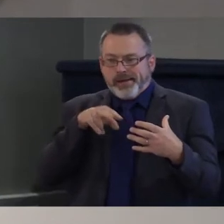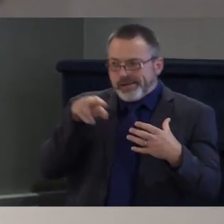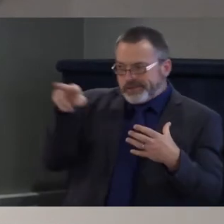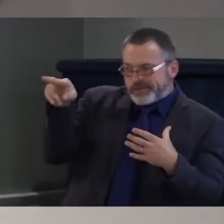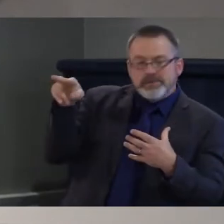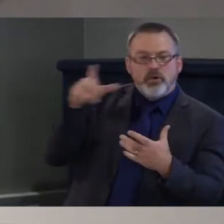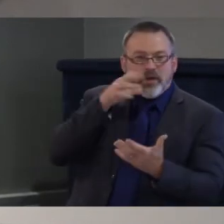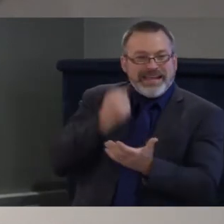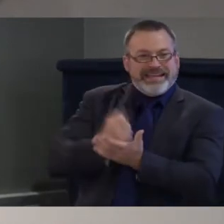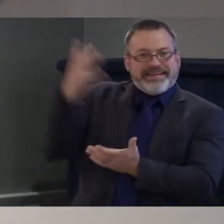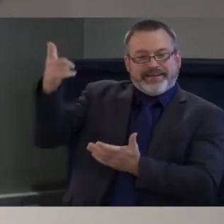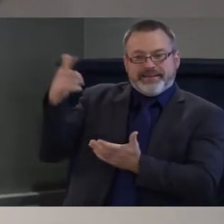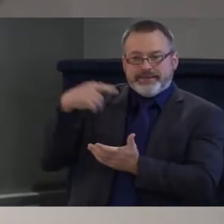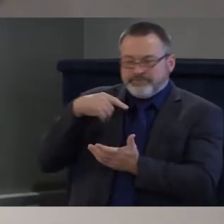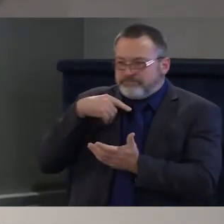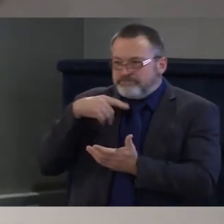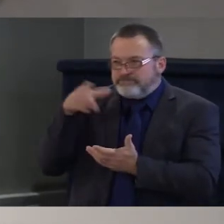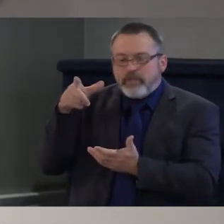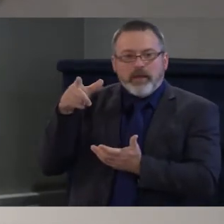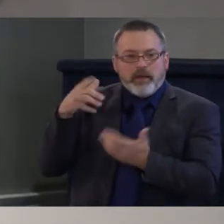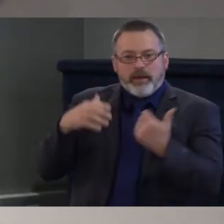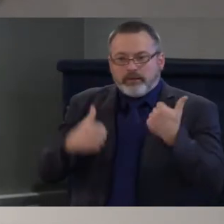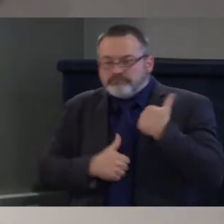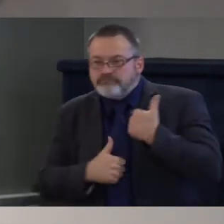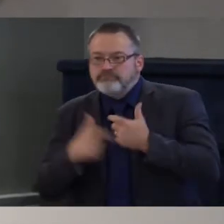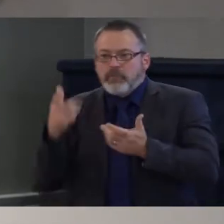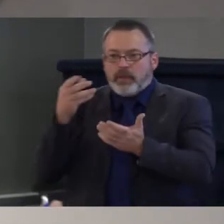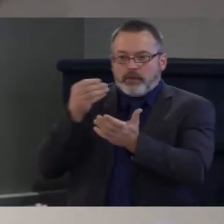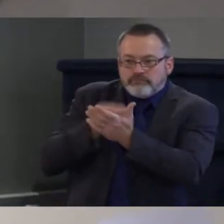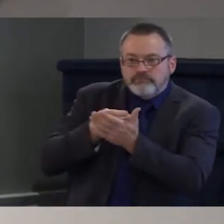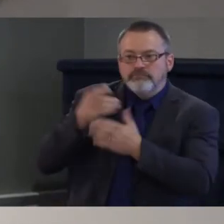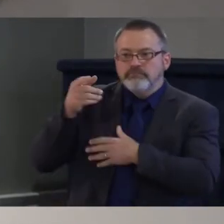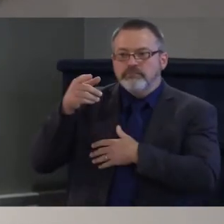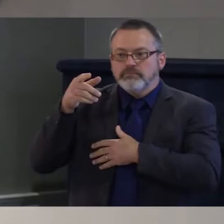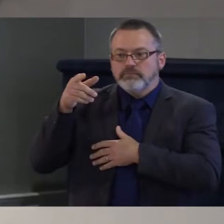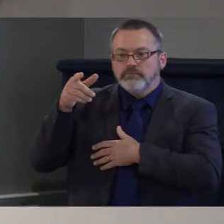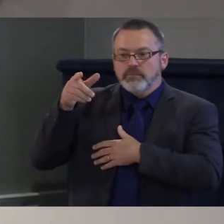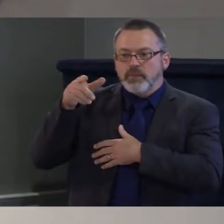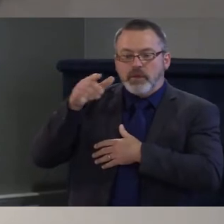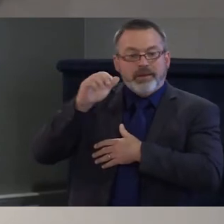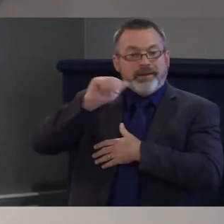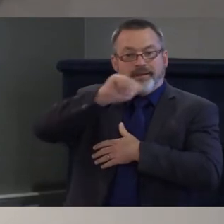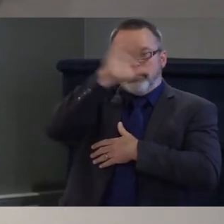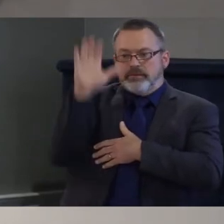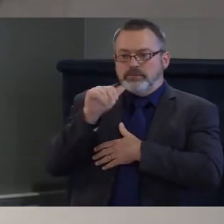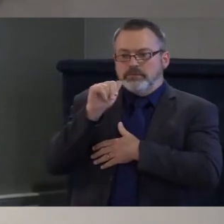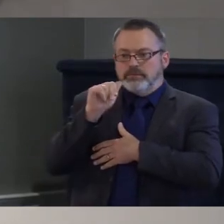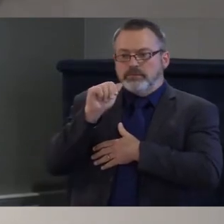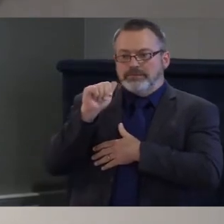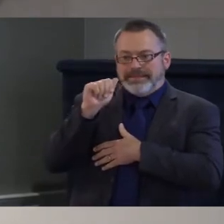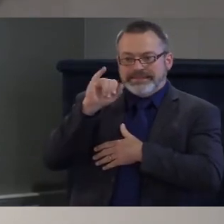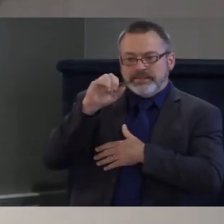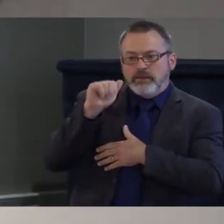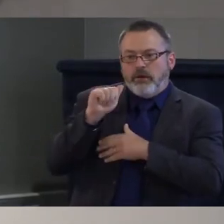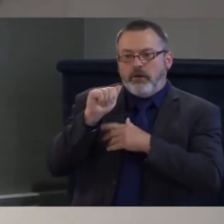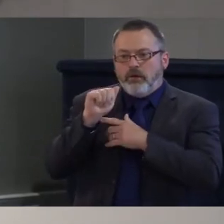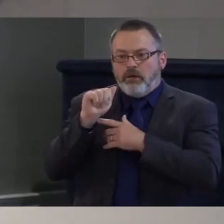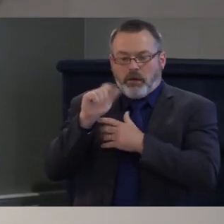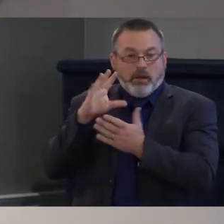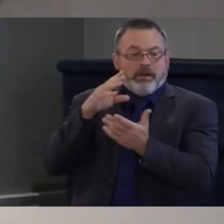billions of dollars that companies like Amazon have gotten away with not paying in taxes and in